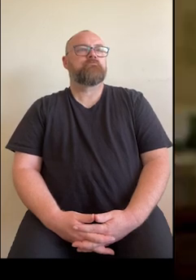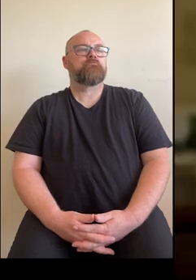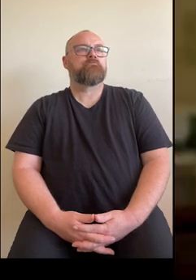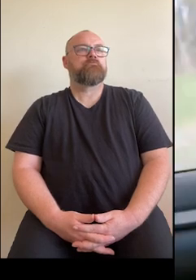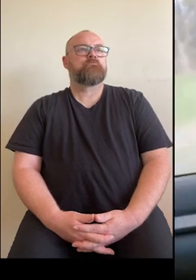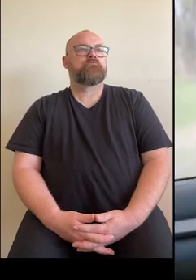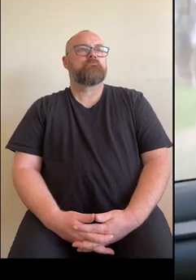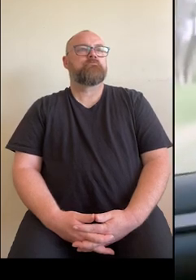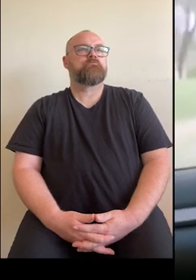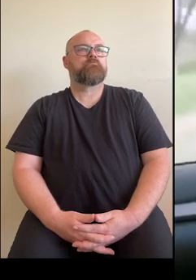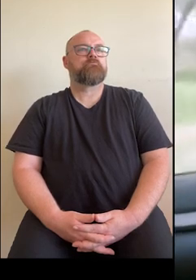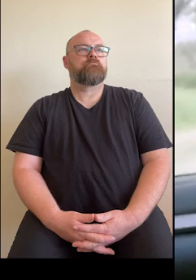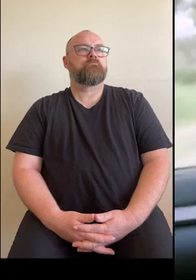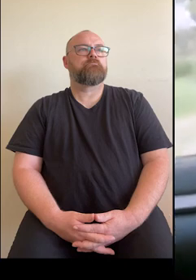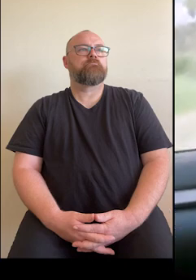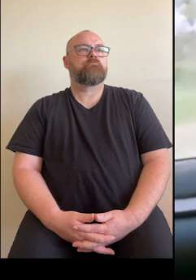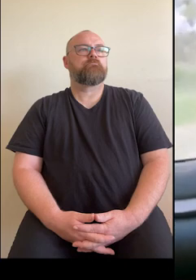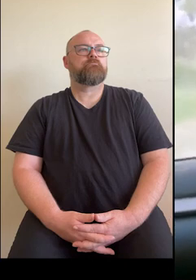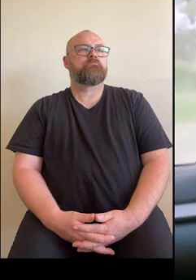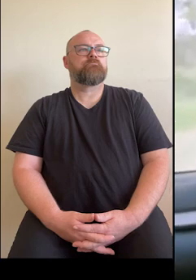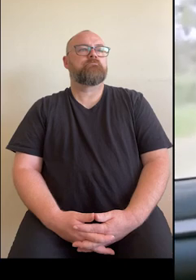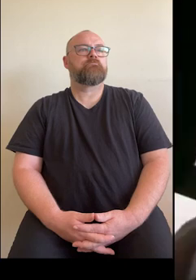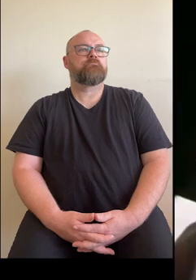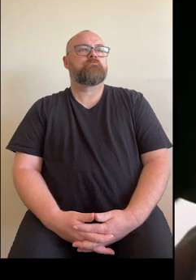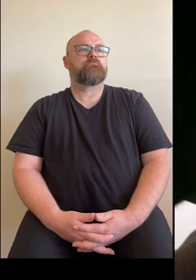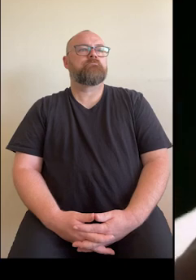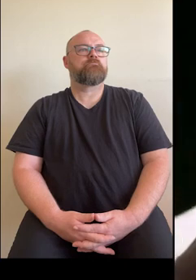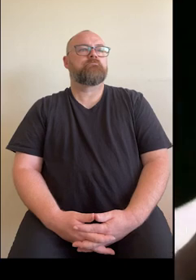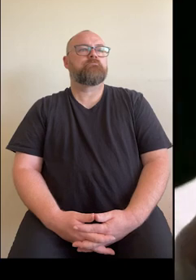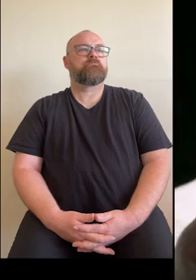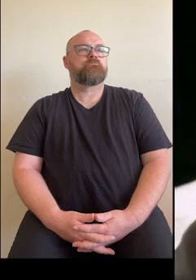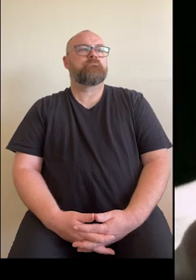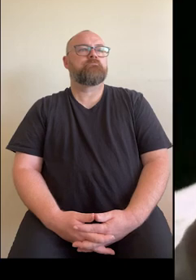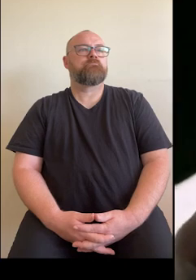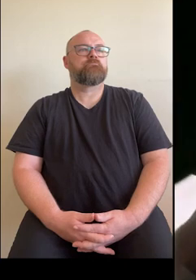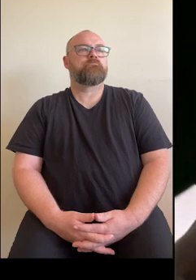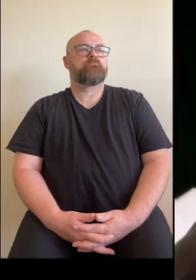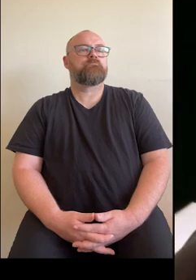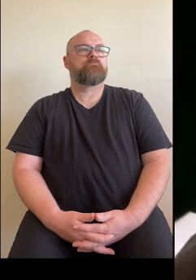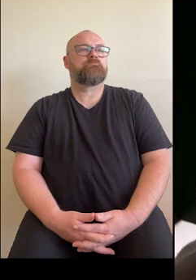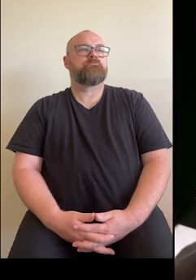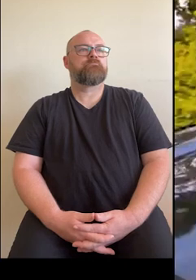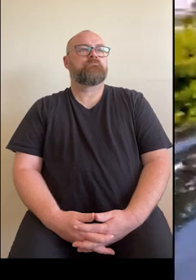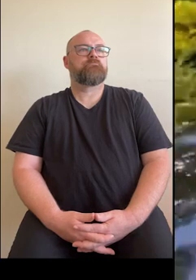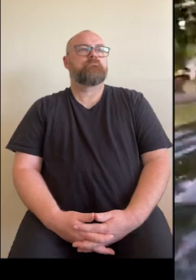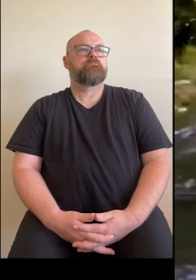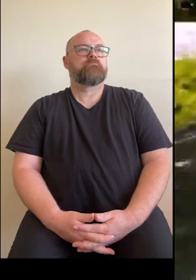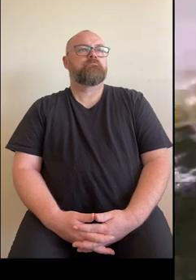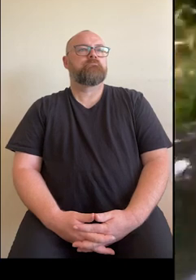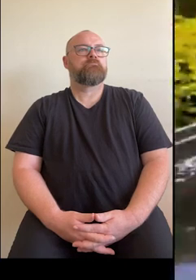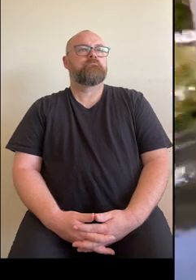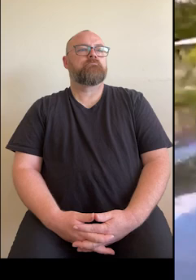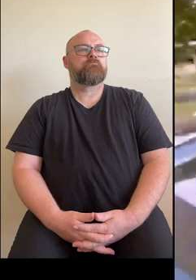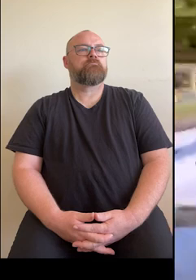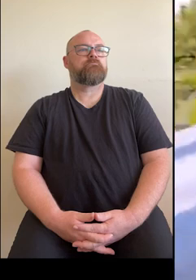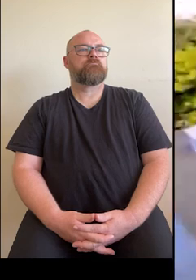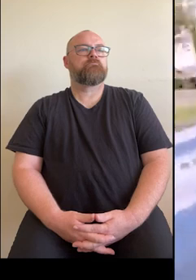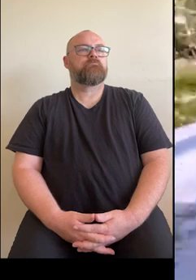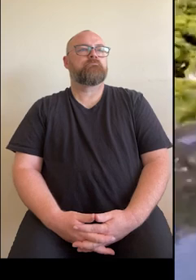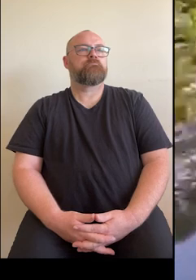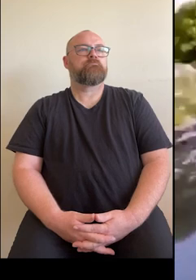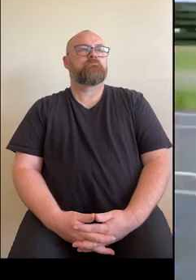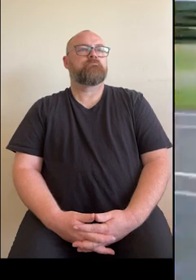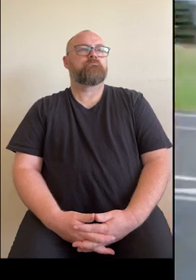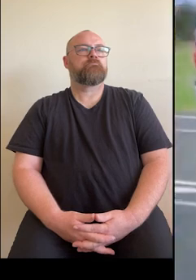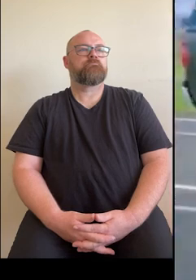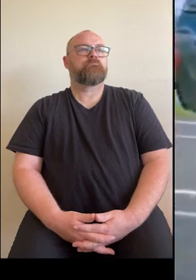we end up. If there's any issues, My Health Records are there. Having My Records in one